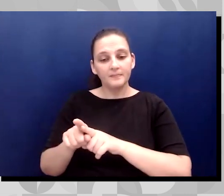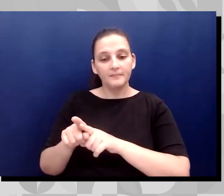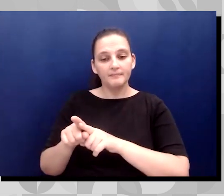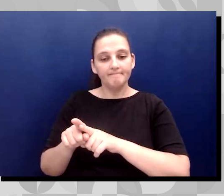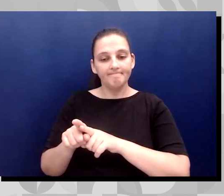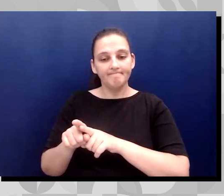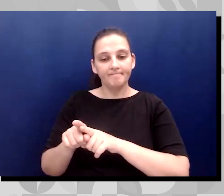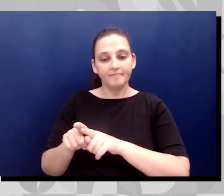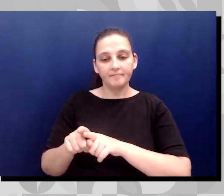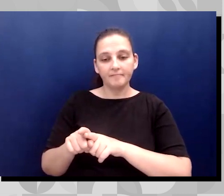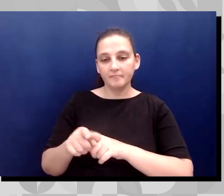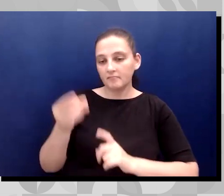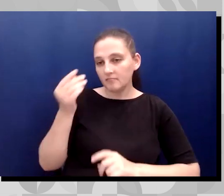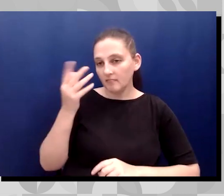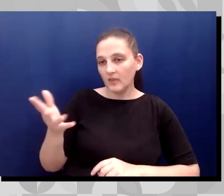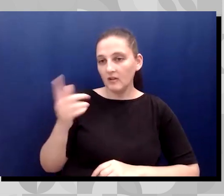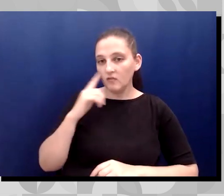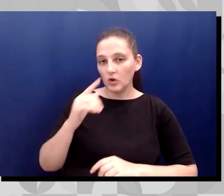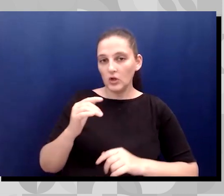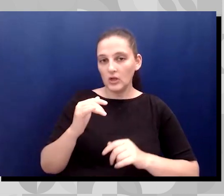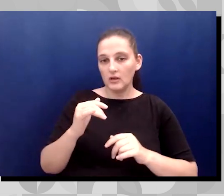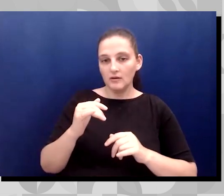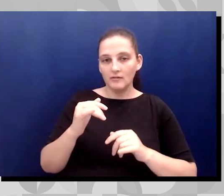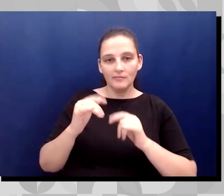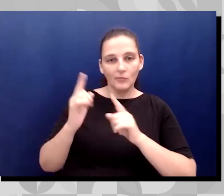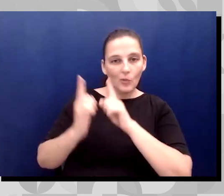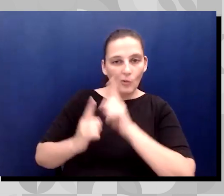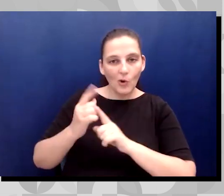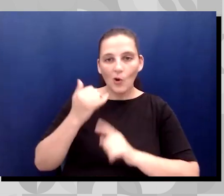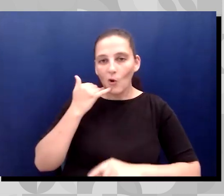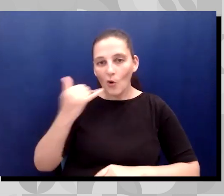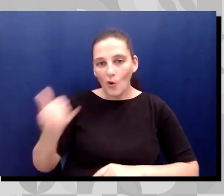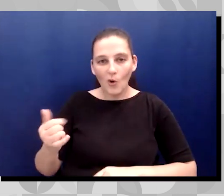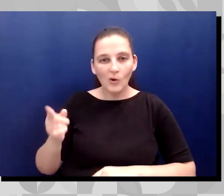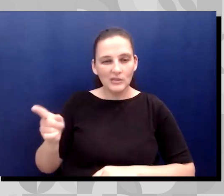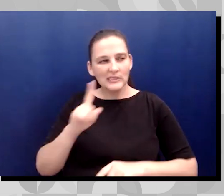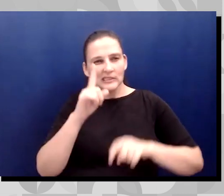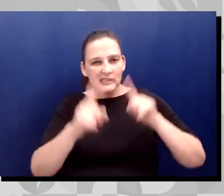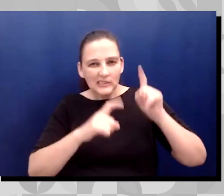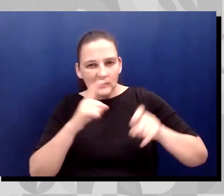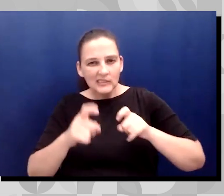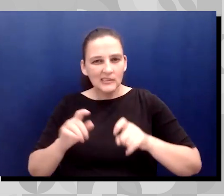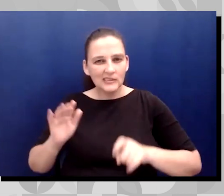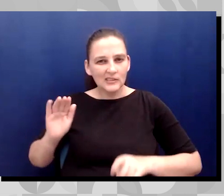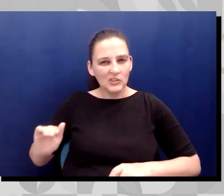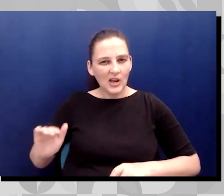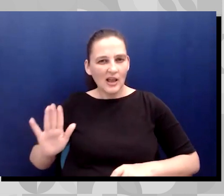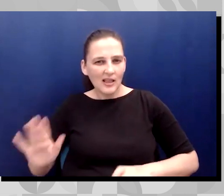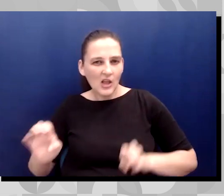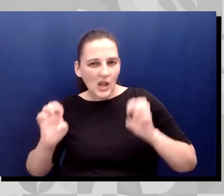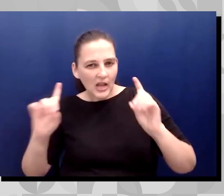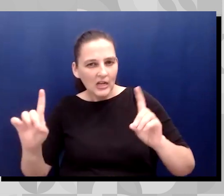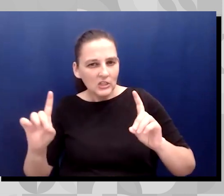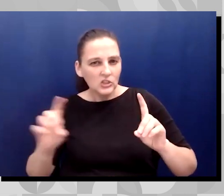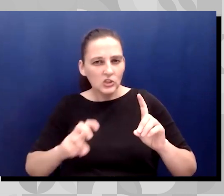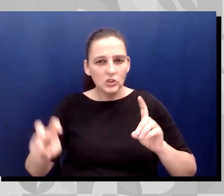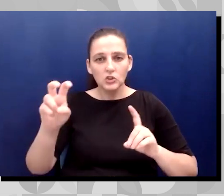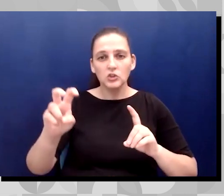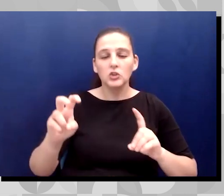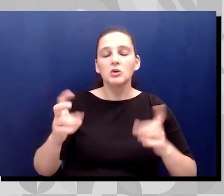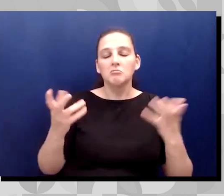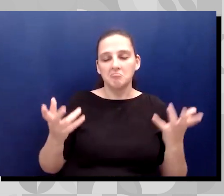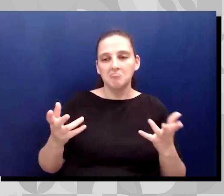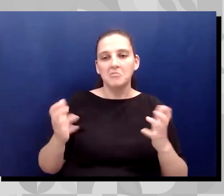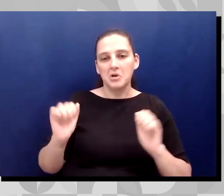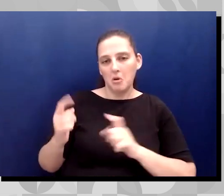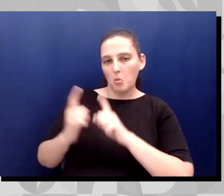calls if they have any questions regarding their child's education, if they're already in the system. So this is a really great